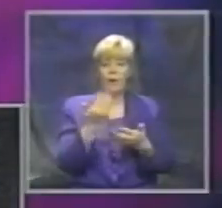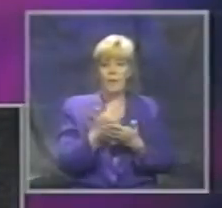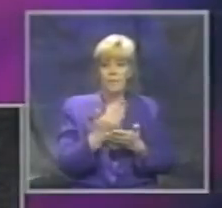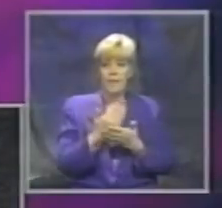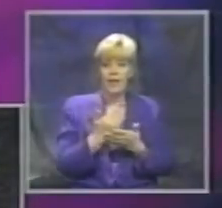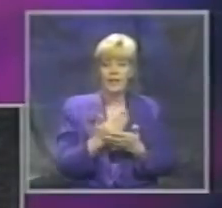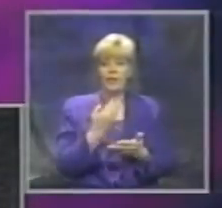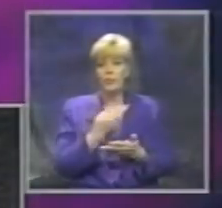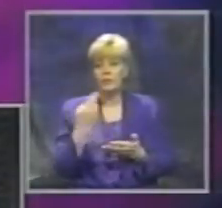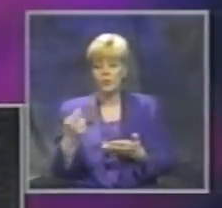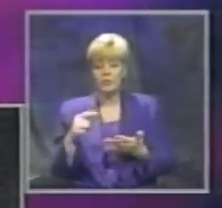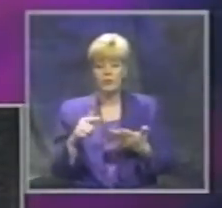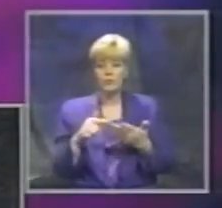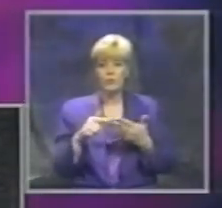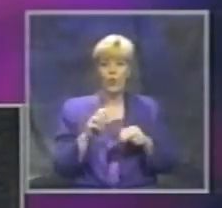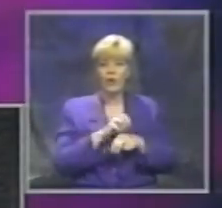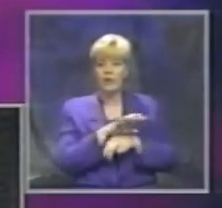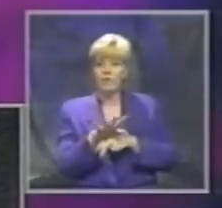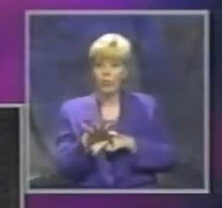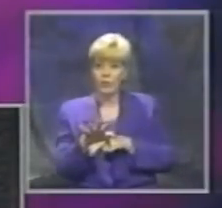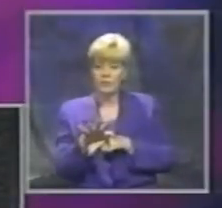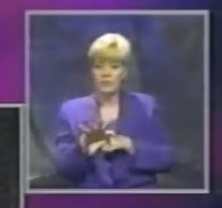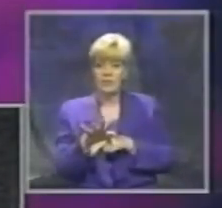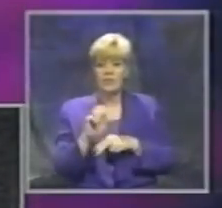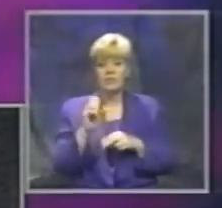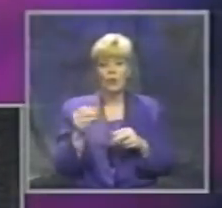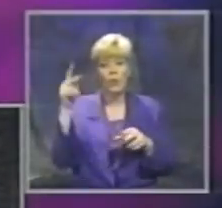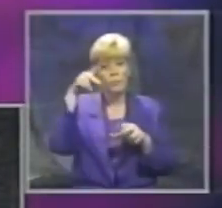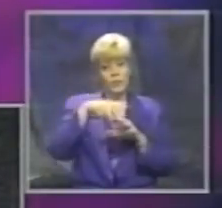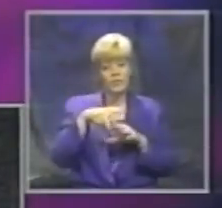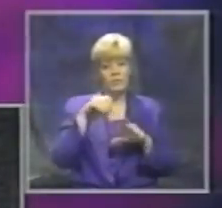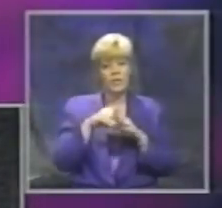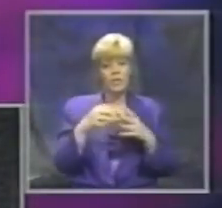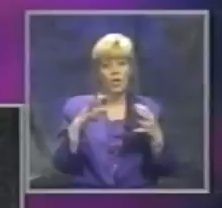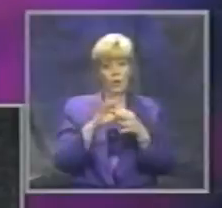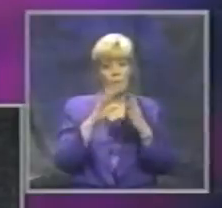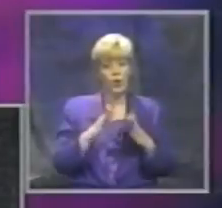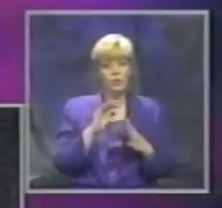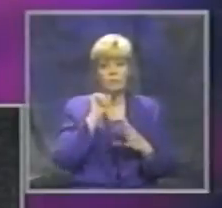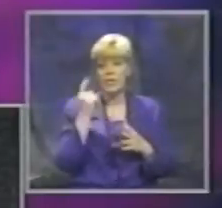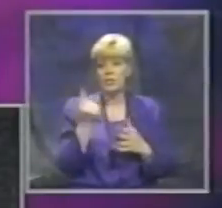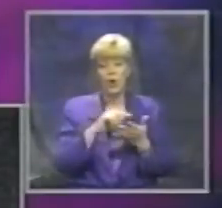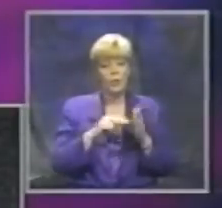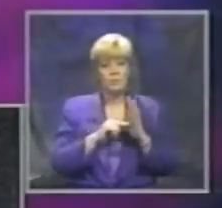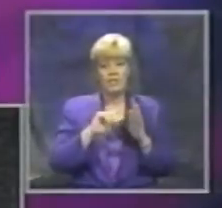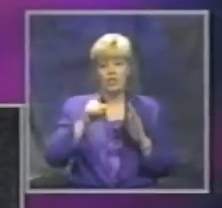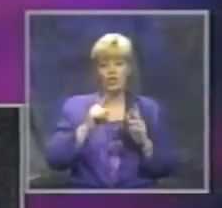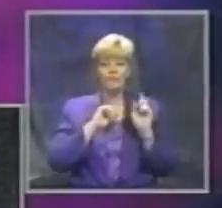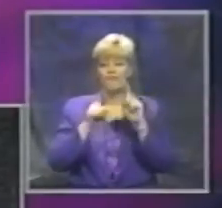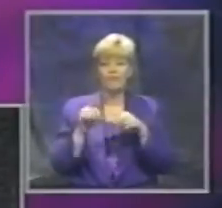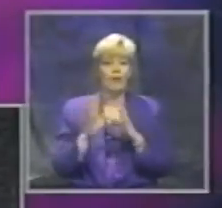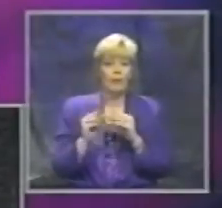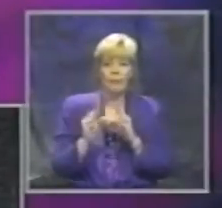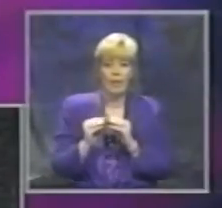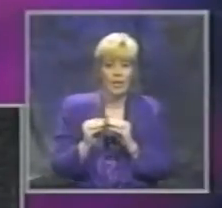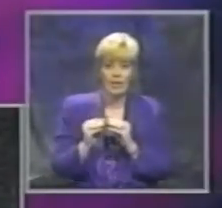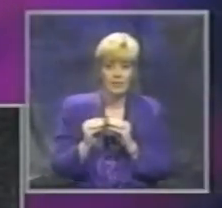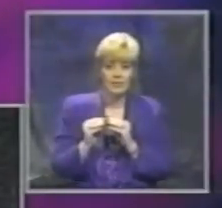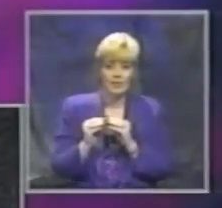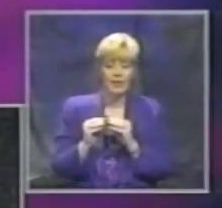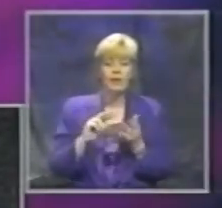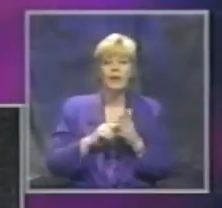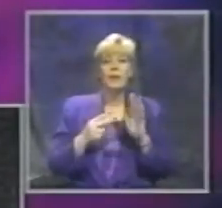resources, or they bring influence. So participation in a partnership doesn't always mean just attending meetings. It